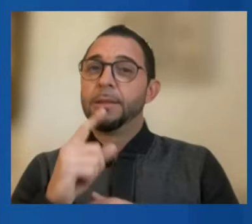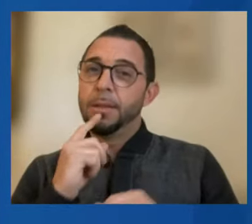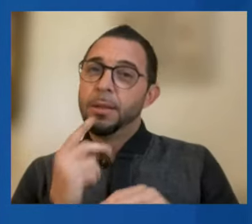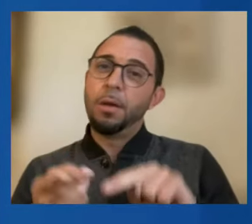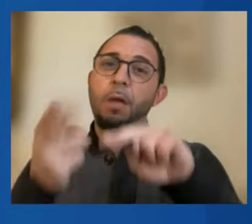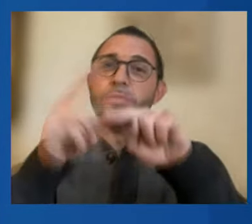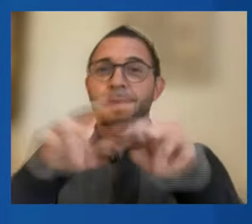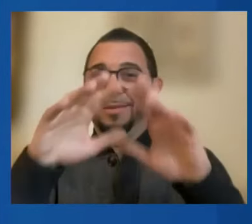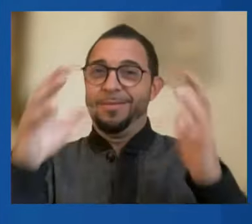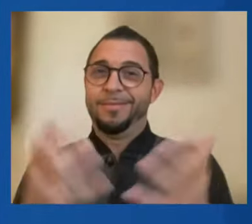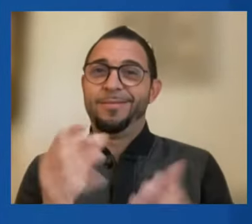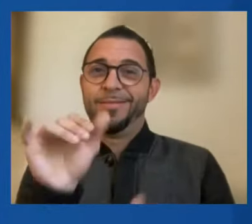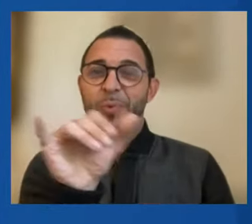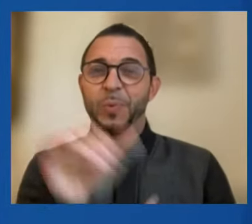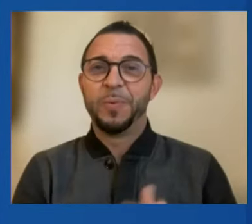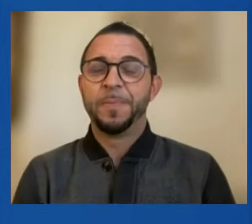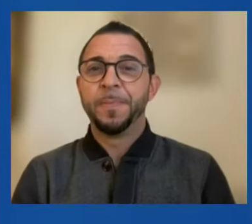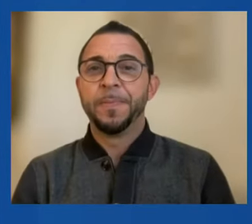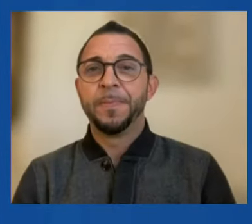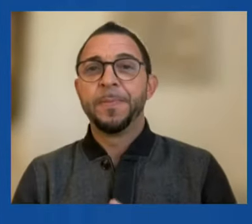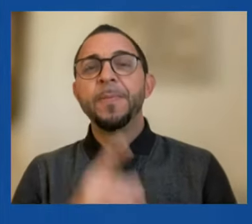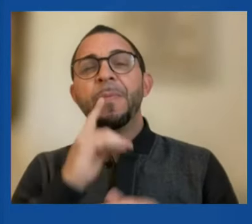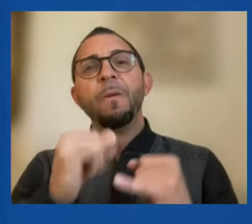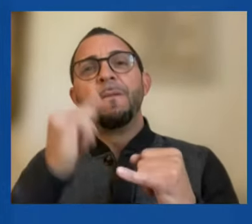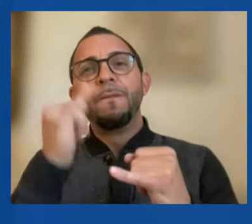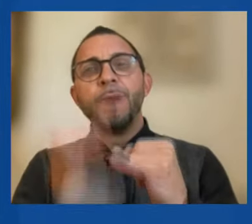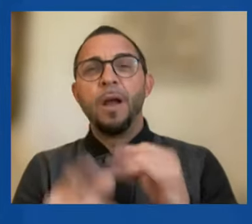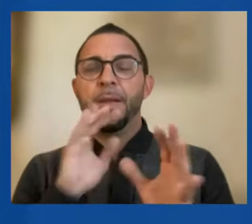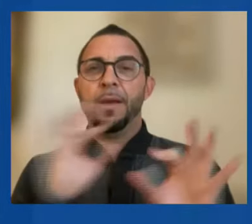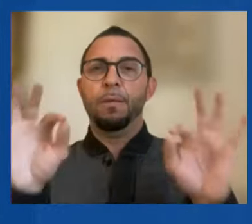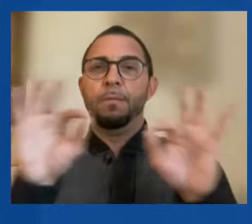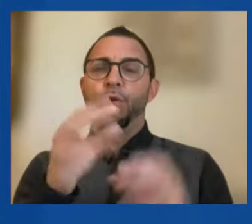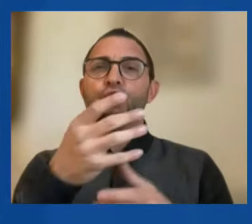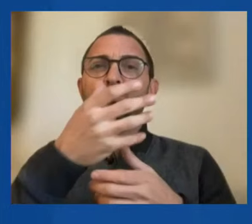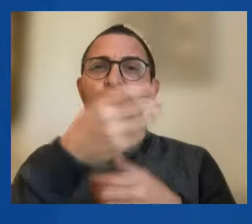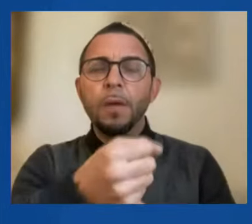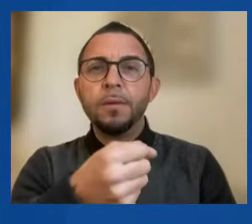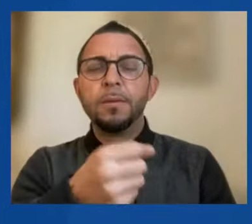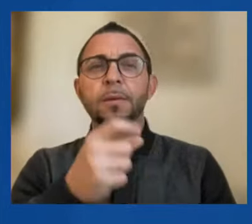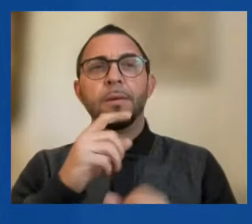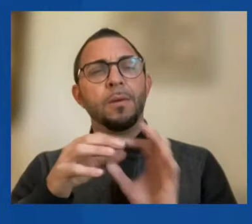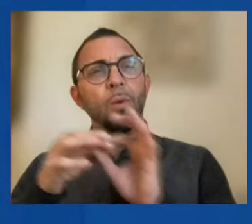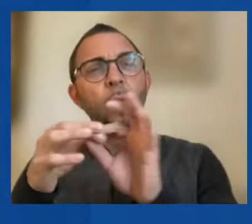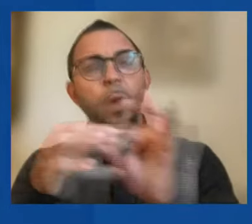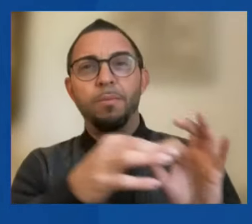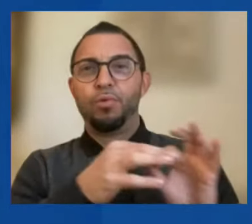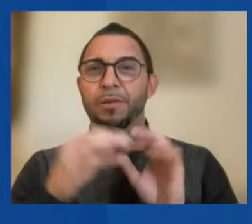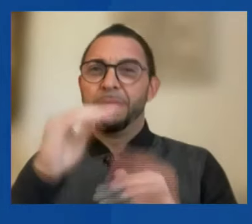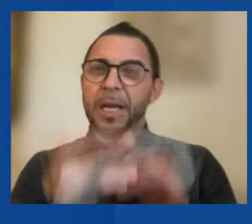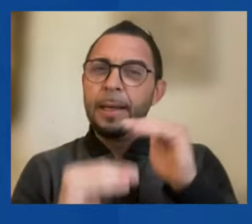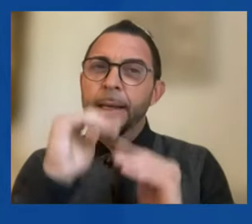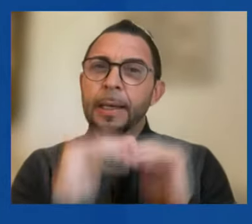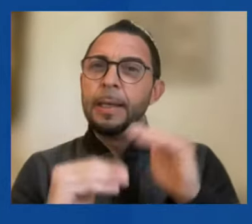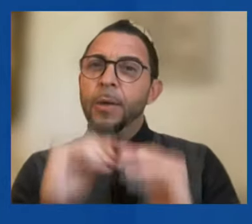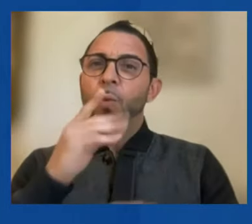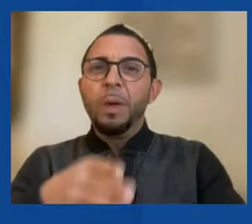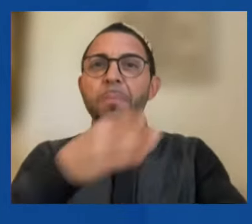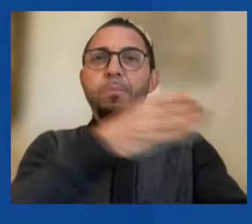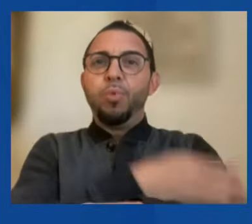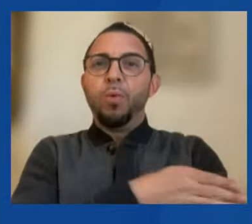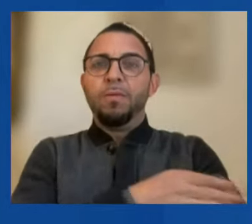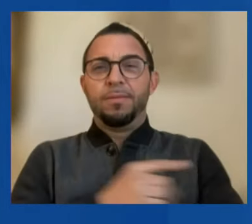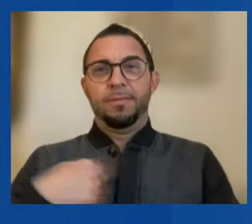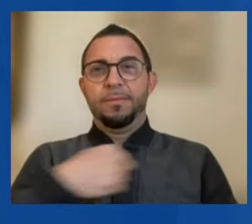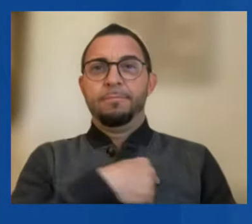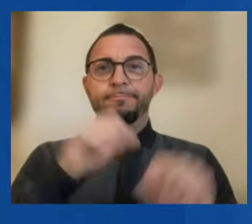And finally, we need to build trust and cooperation to improve our ability to provide the